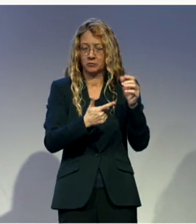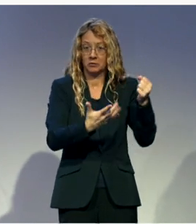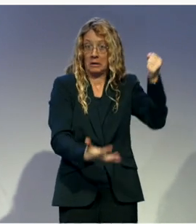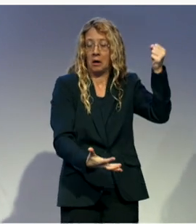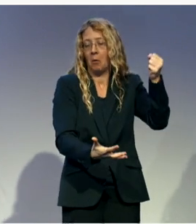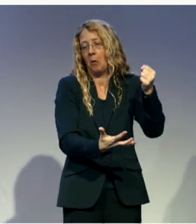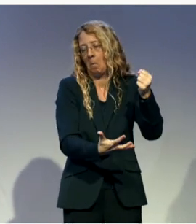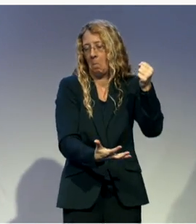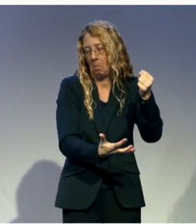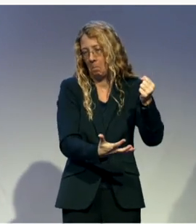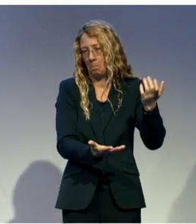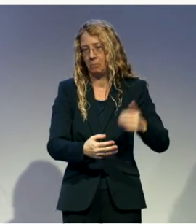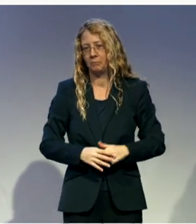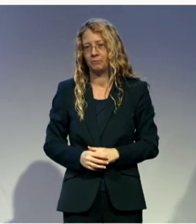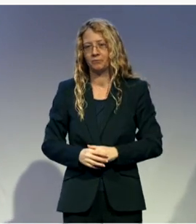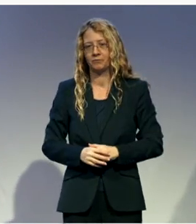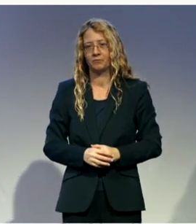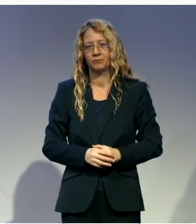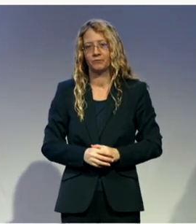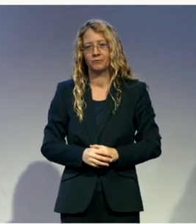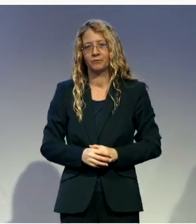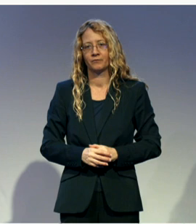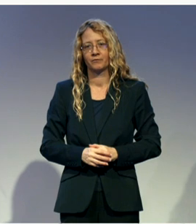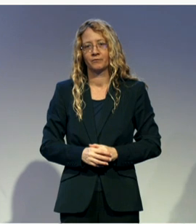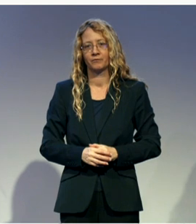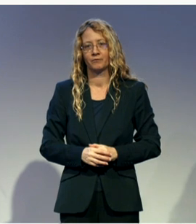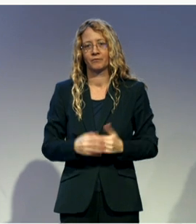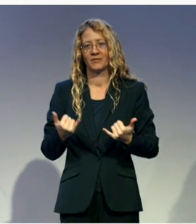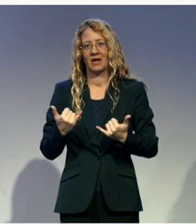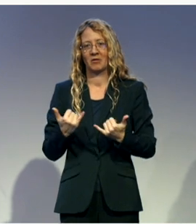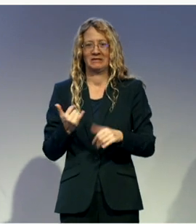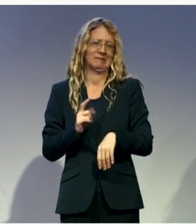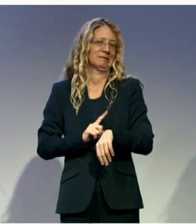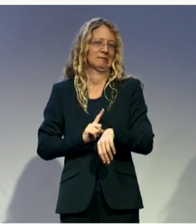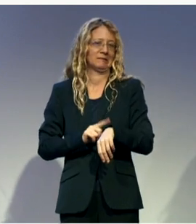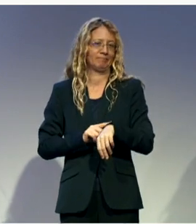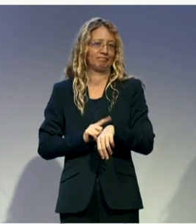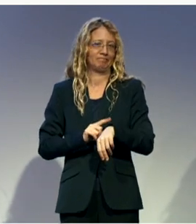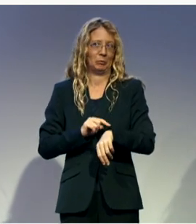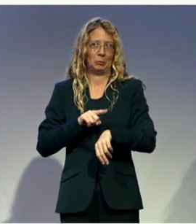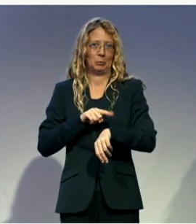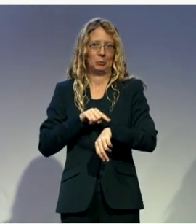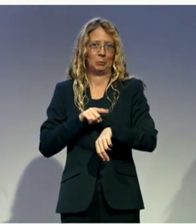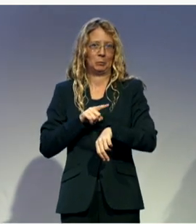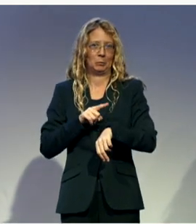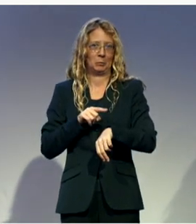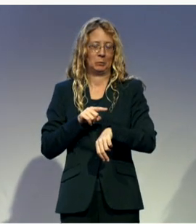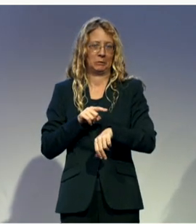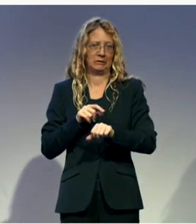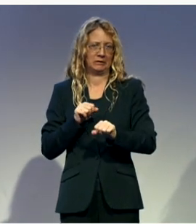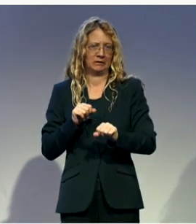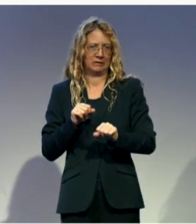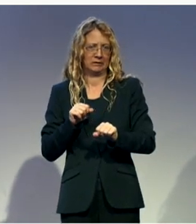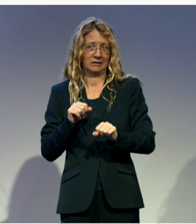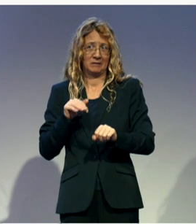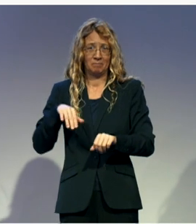Well, unfortunately, I am told that we are now out of time. And obviously, we could continue this conversation because I have plenty more questions than I